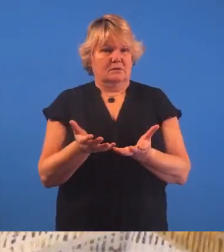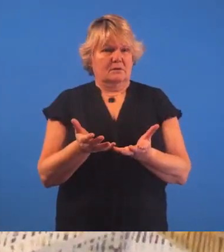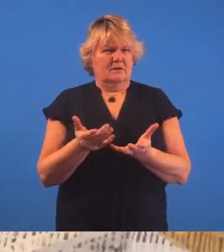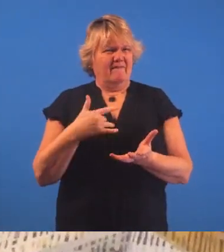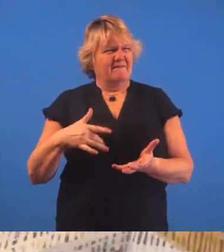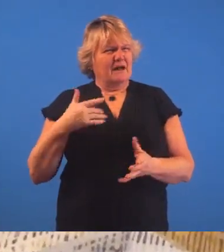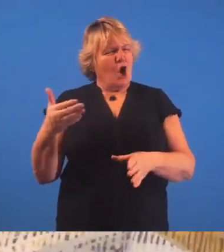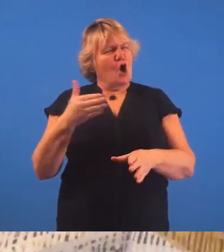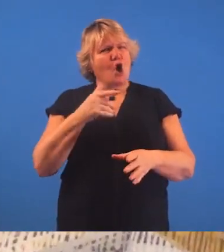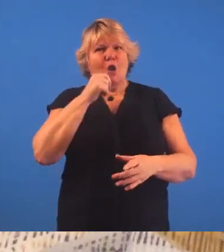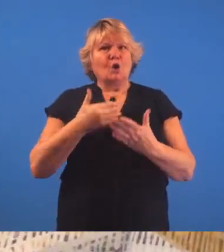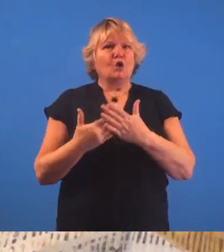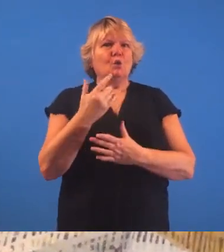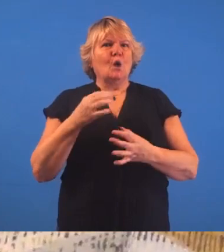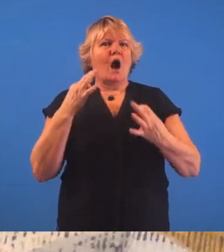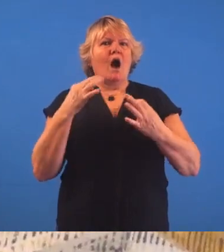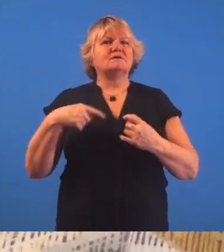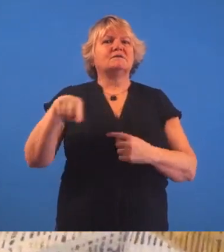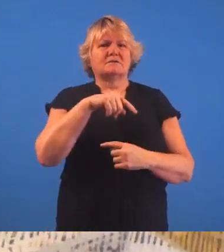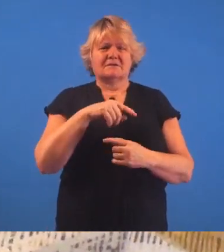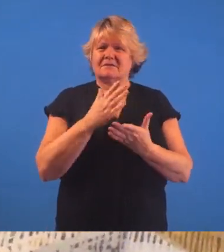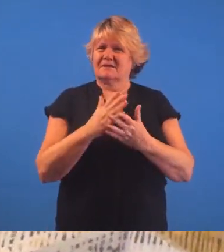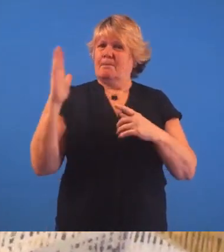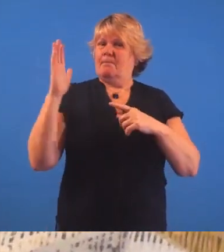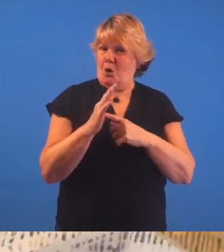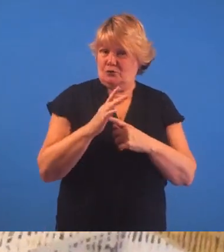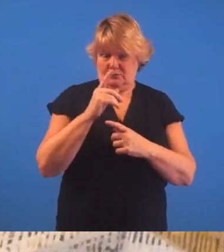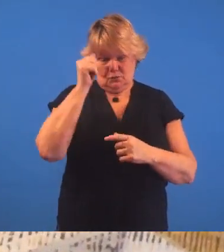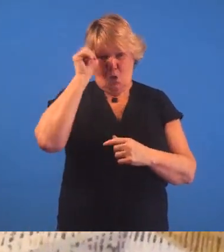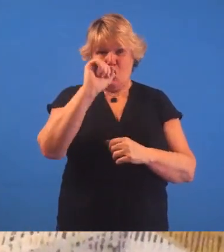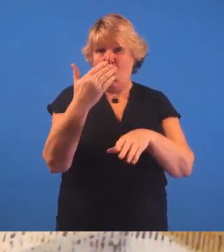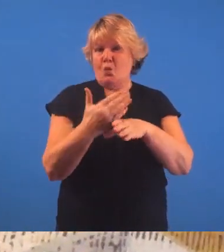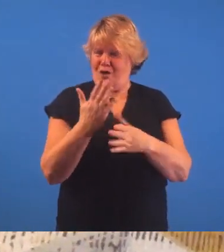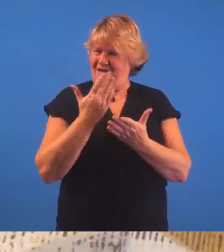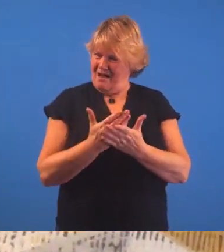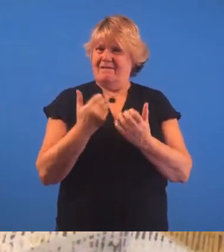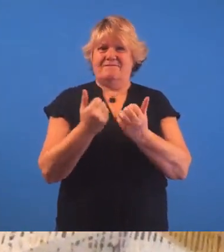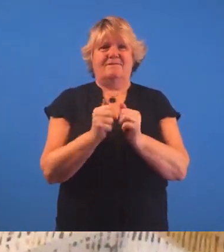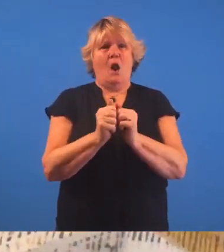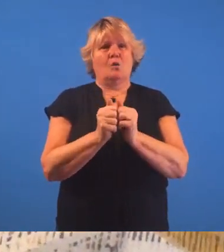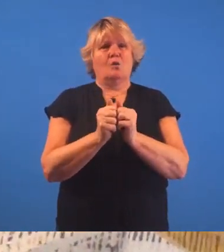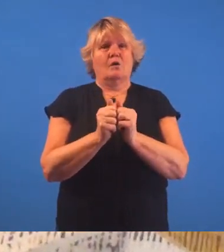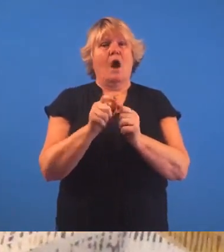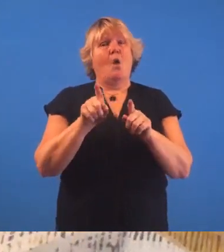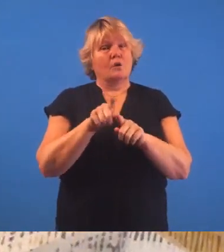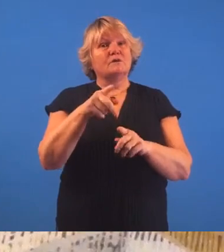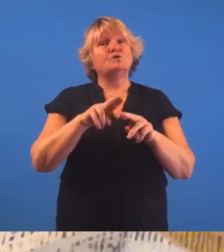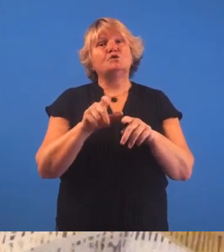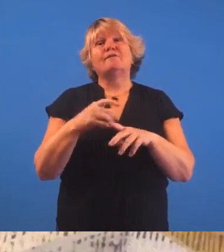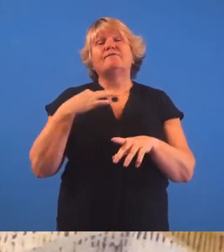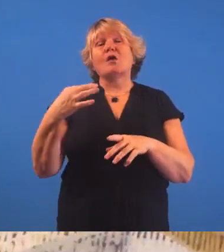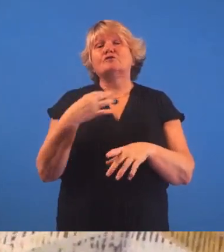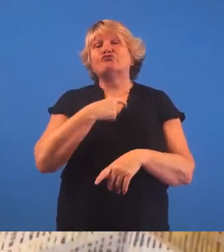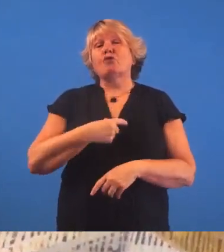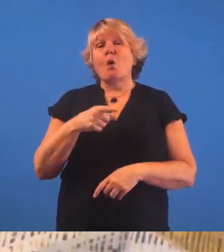feel that especially for early career artists it's important to recognise that your work has value and if you are doing a